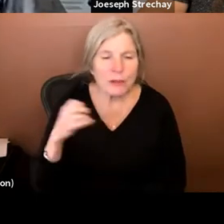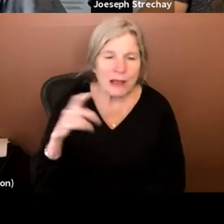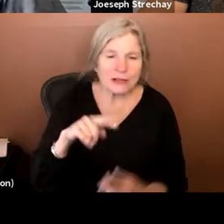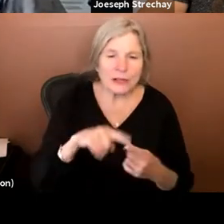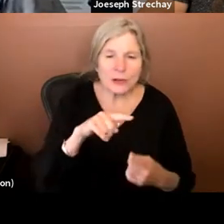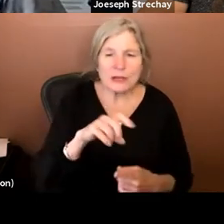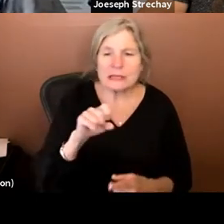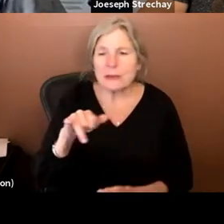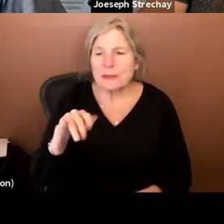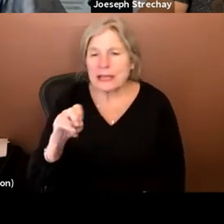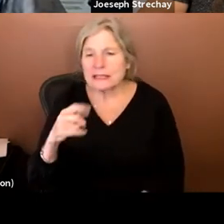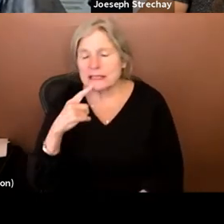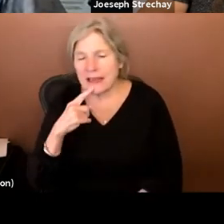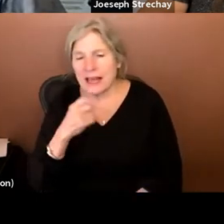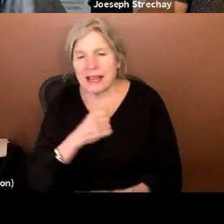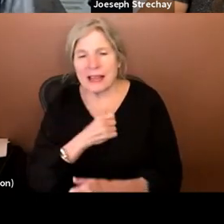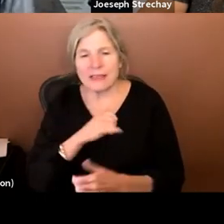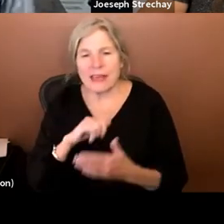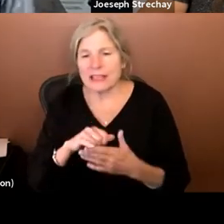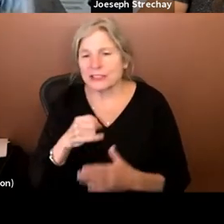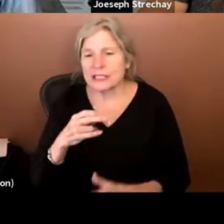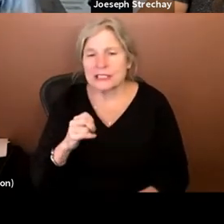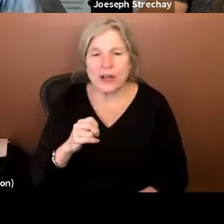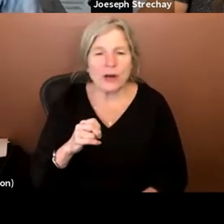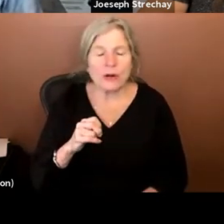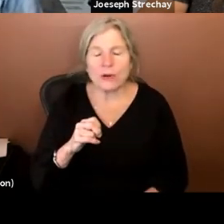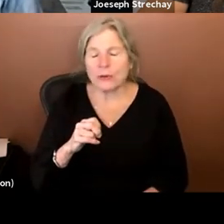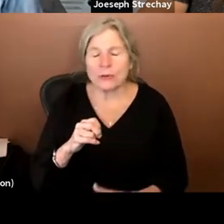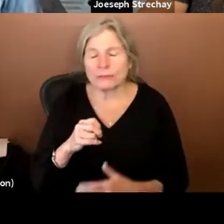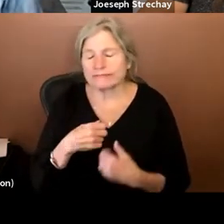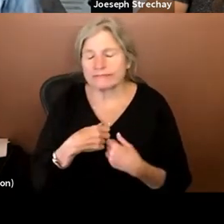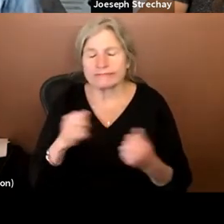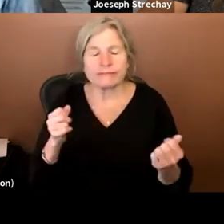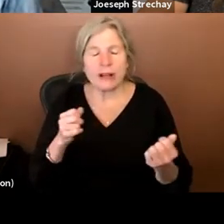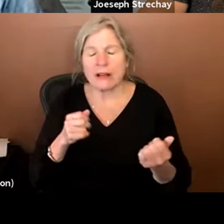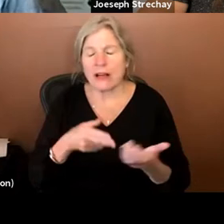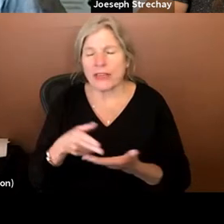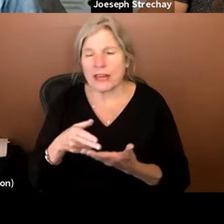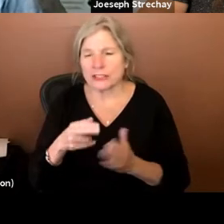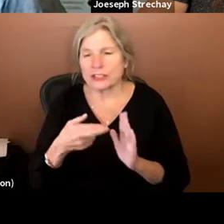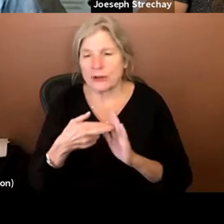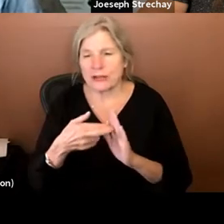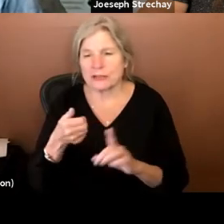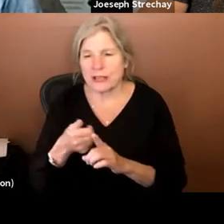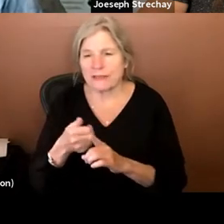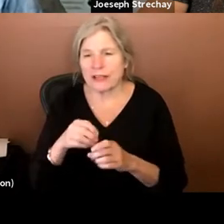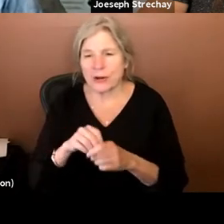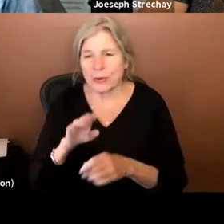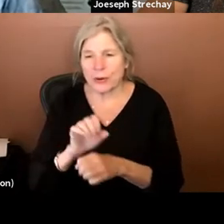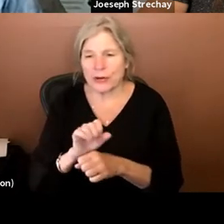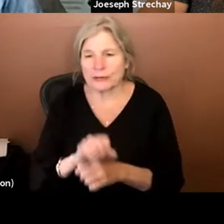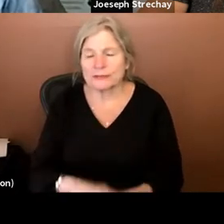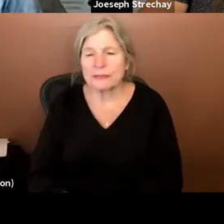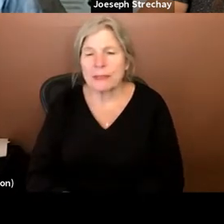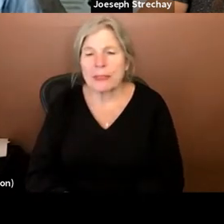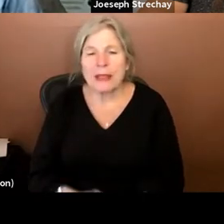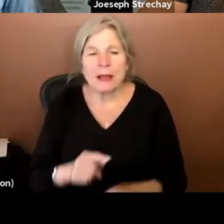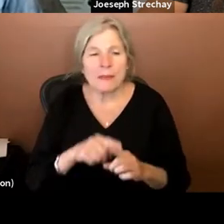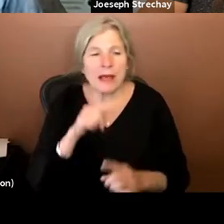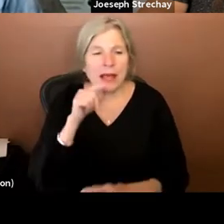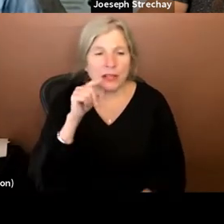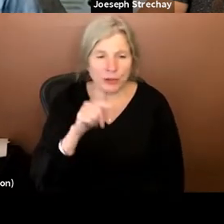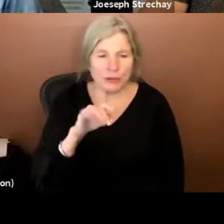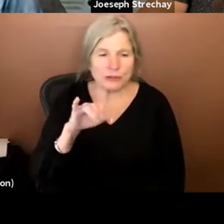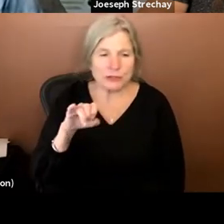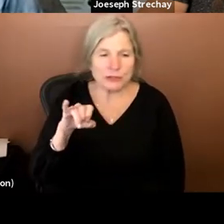so being mentioned earlier, and I love the fact that she's just so authentic, right? She's representing herself and her work, but you just, um,